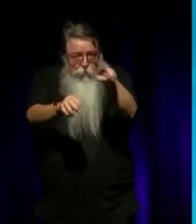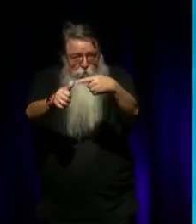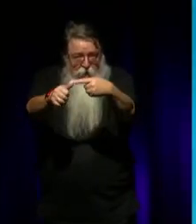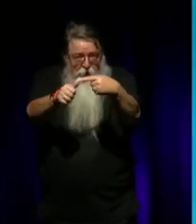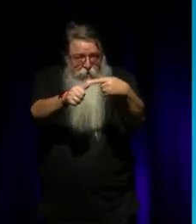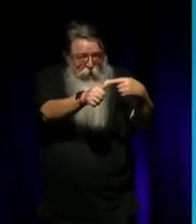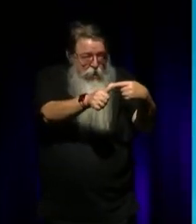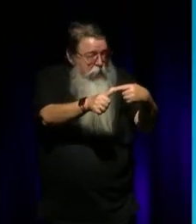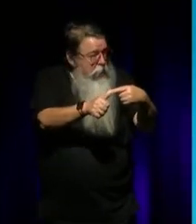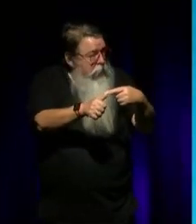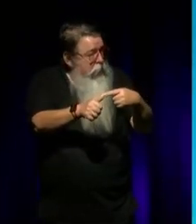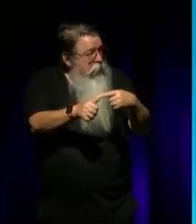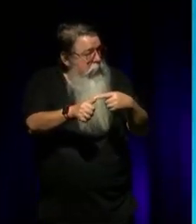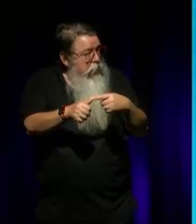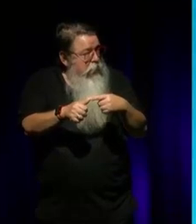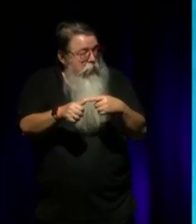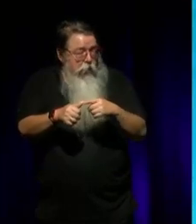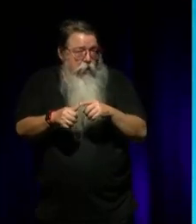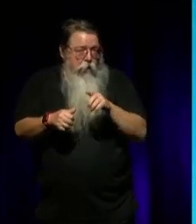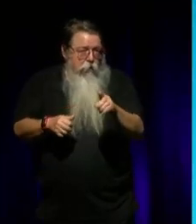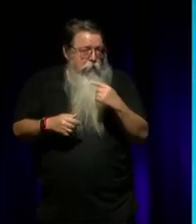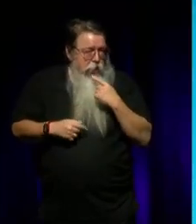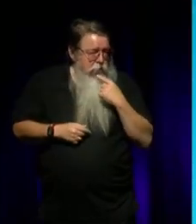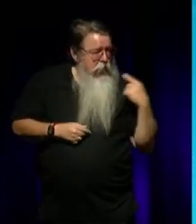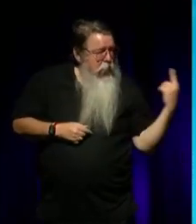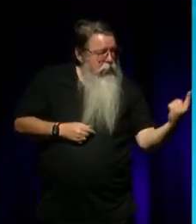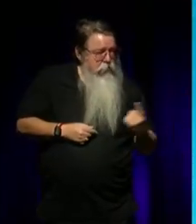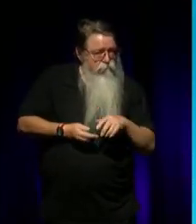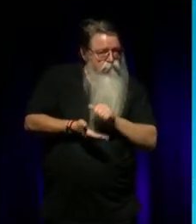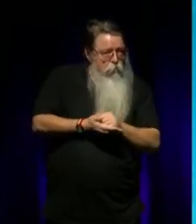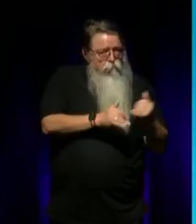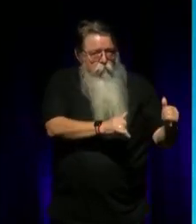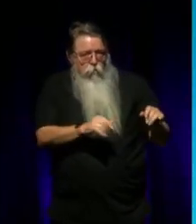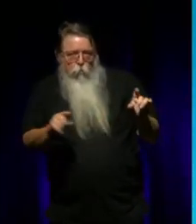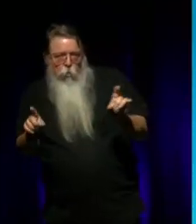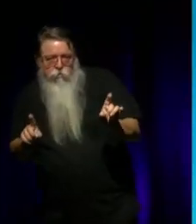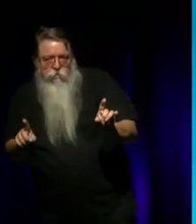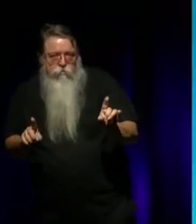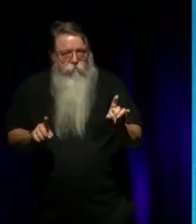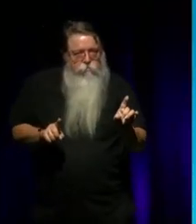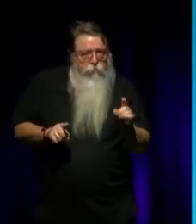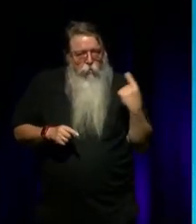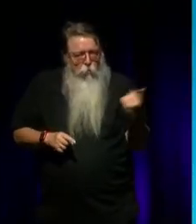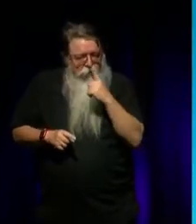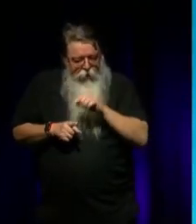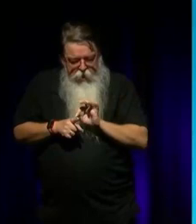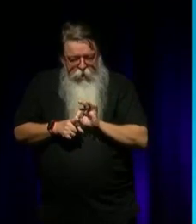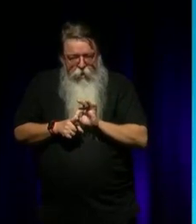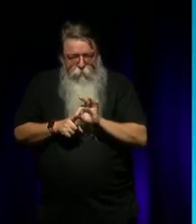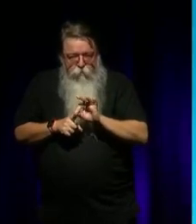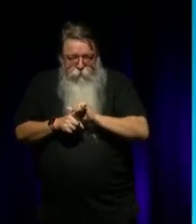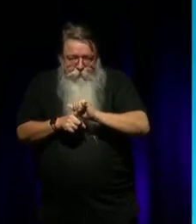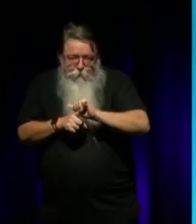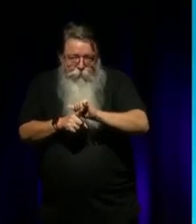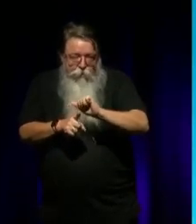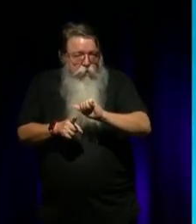And these actually tell us what we're doing right and what we can improve on. And so, we know that this will be something that it's going to be a hard one to improve on. So, you